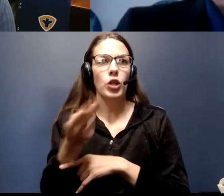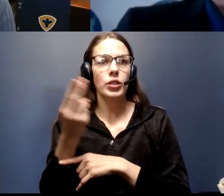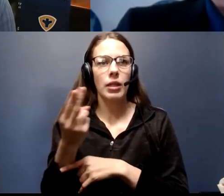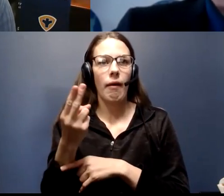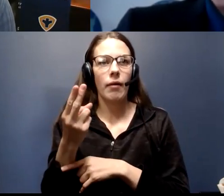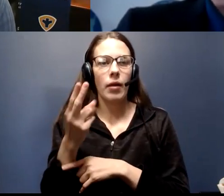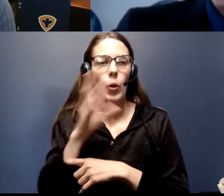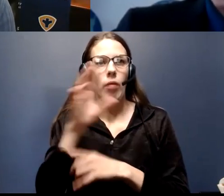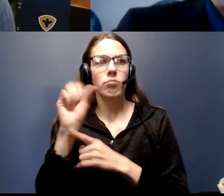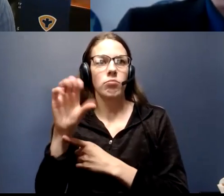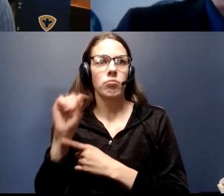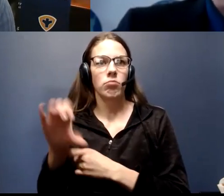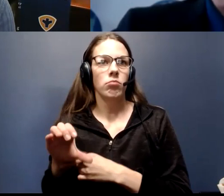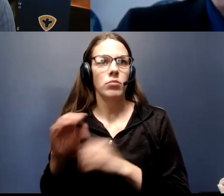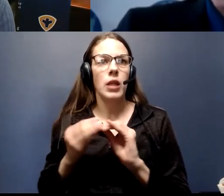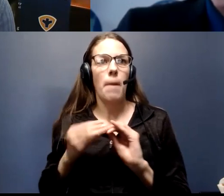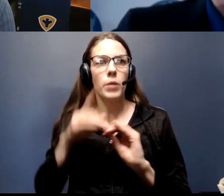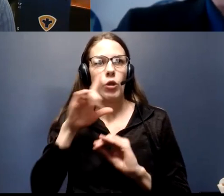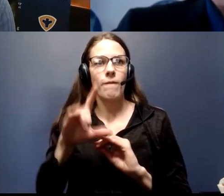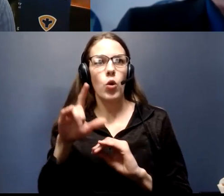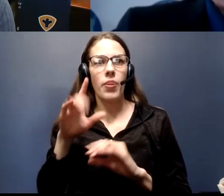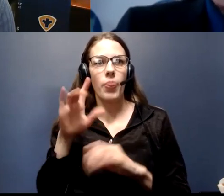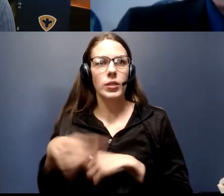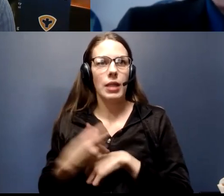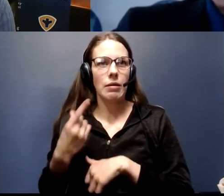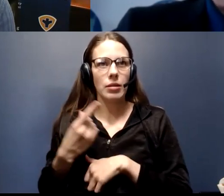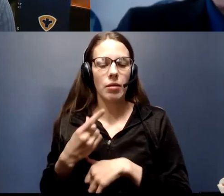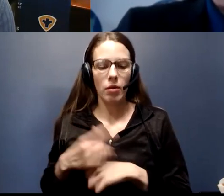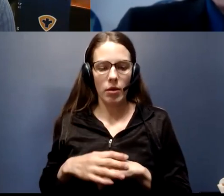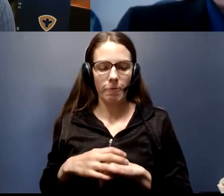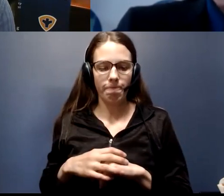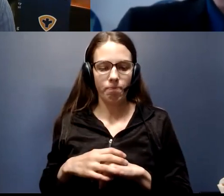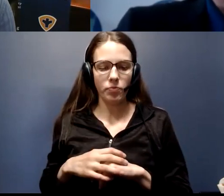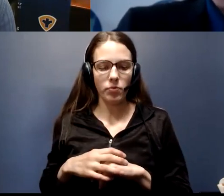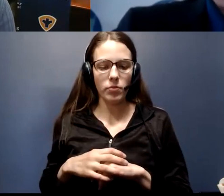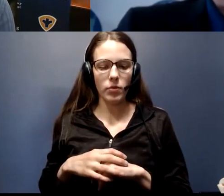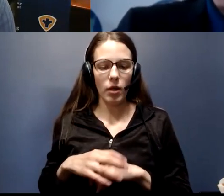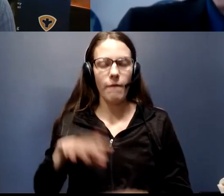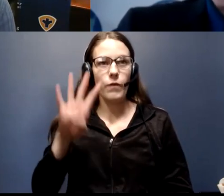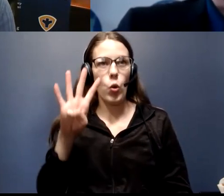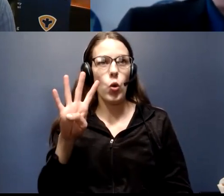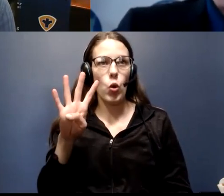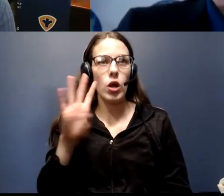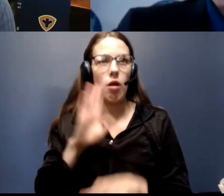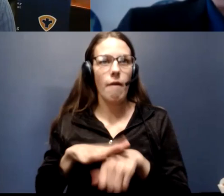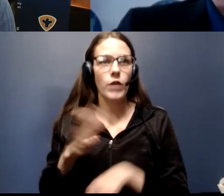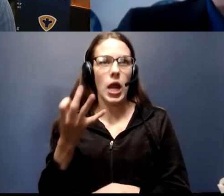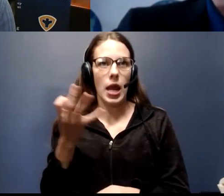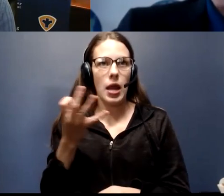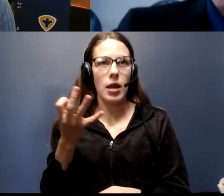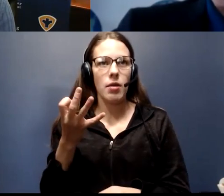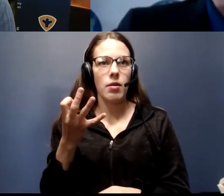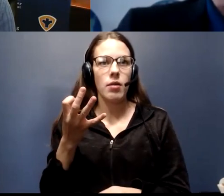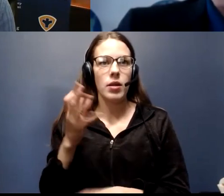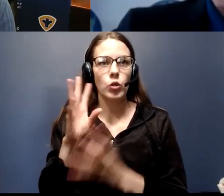numbers for the intervening days. There were four on Friday, made our